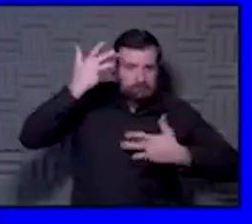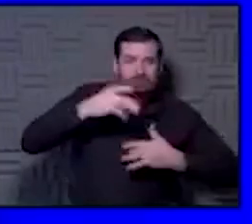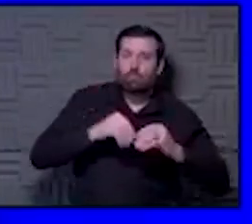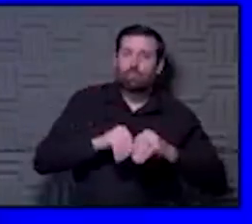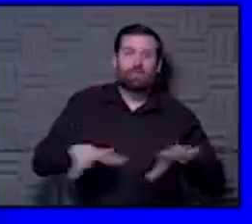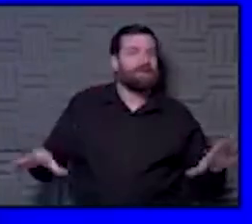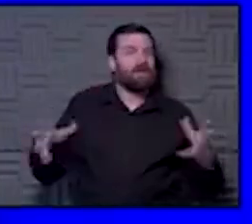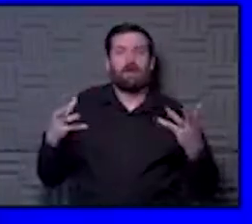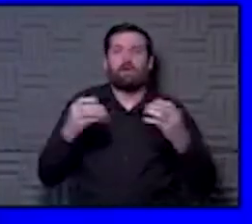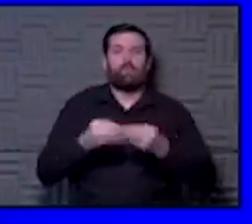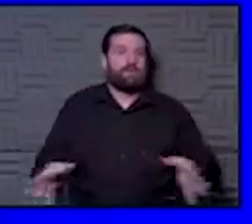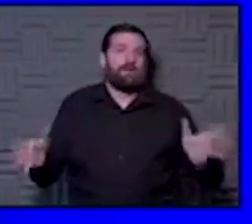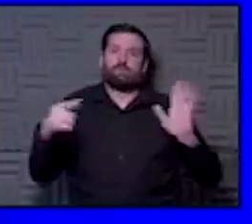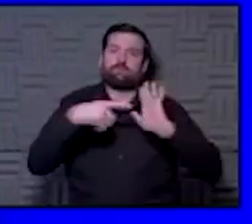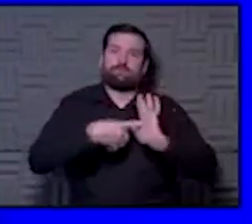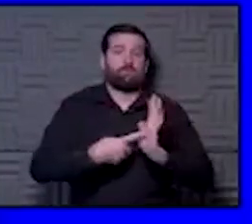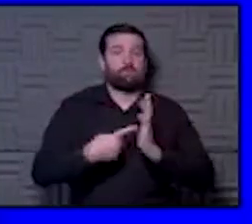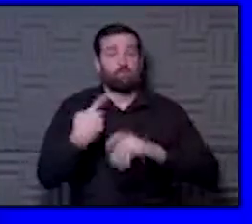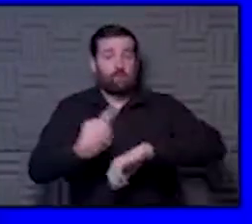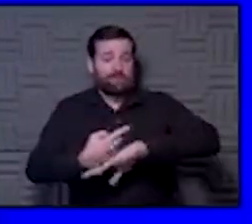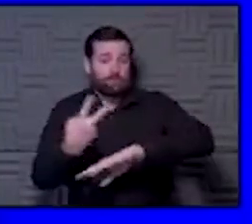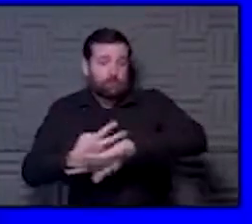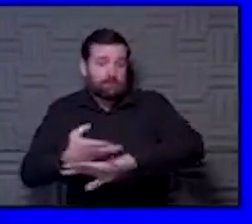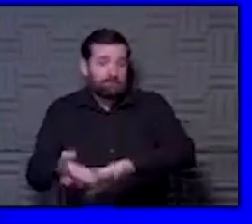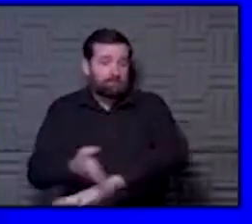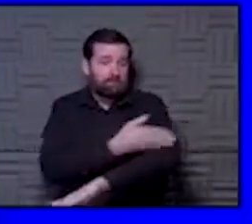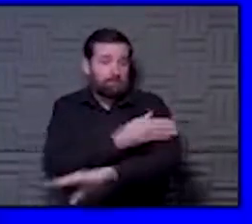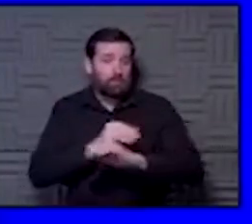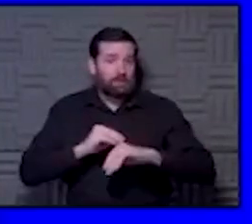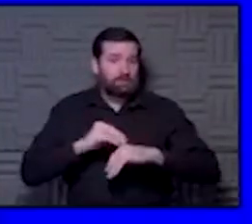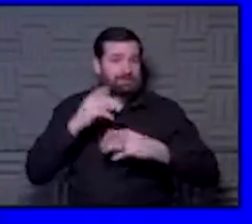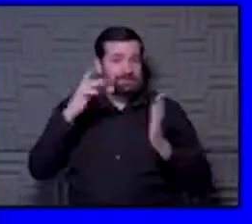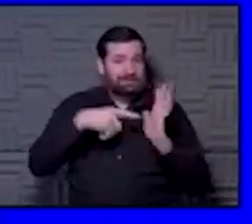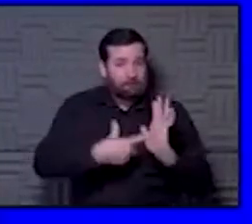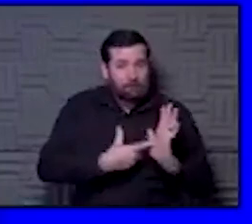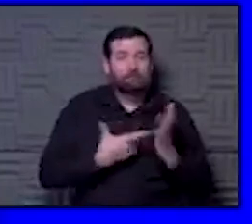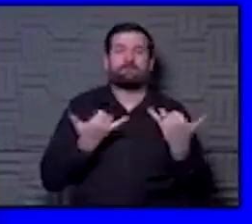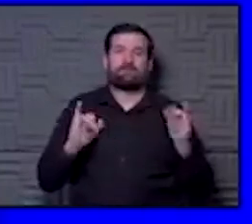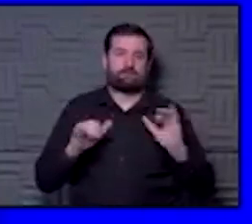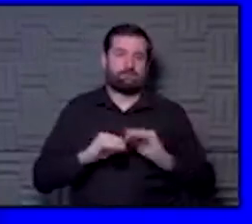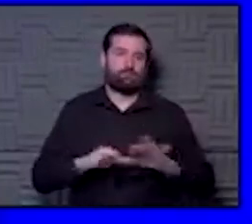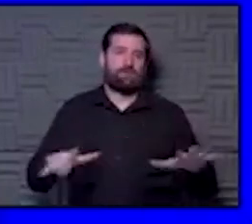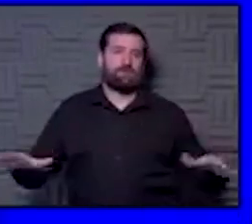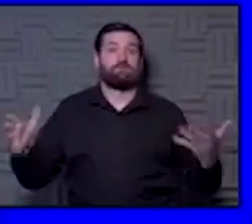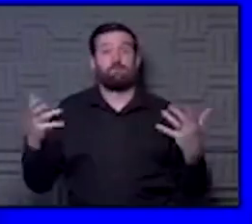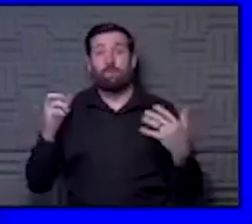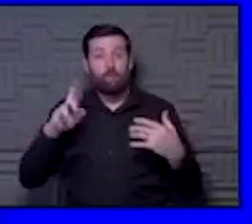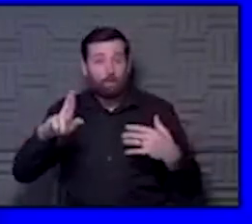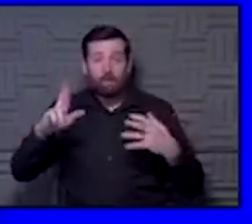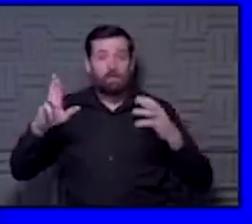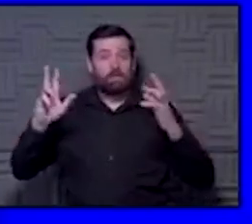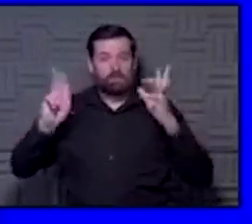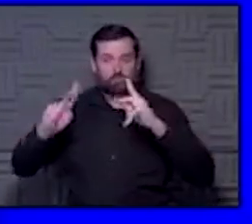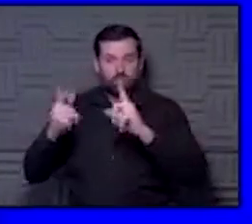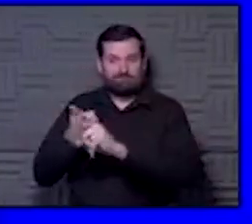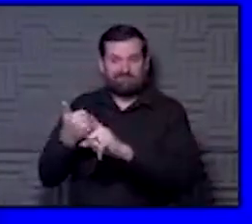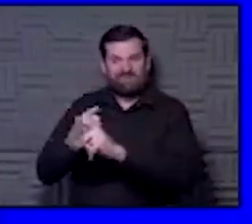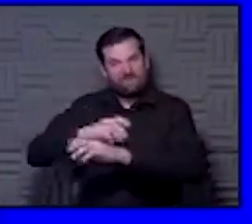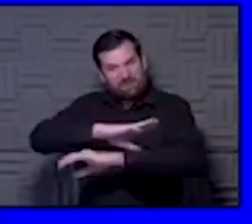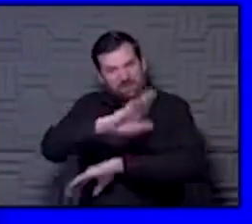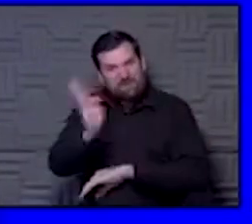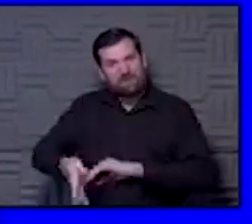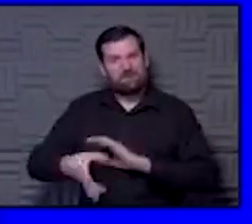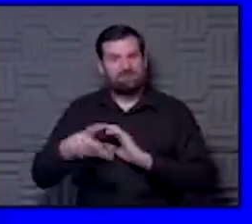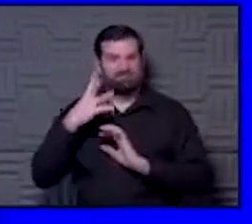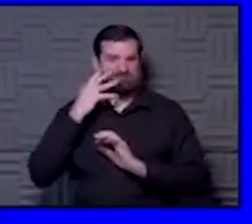symptoms, one to two days before symptoms at least. But even in those otherwise who are totally asymptomatic patients, you